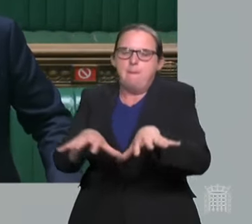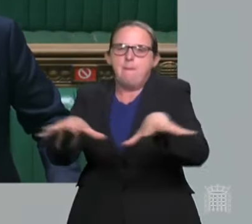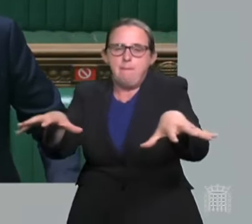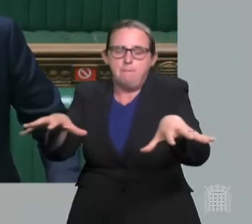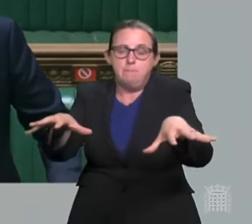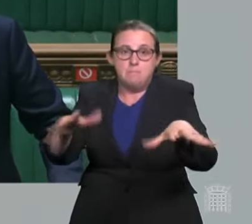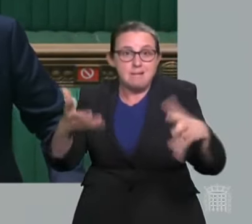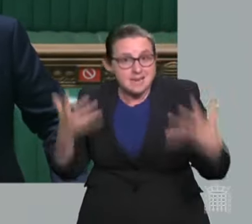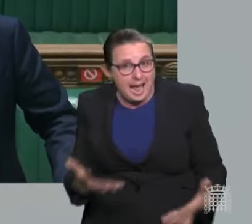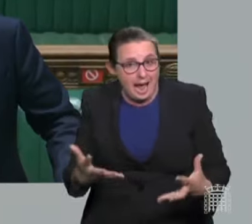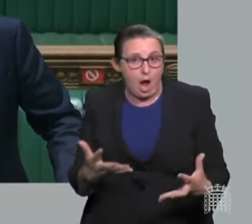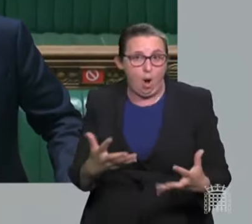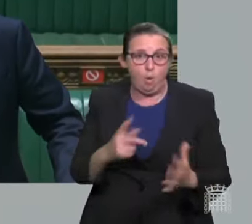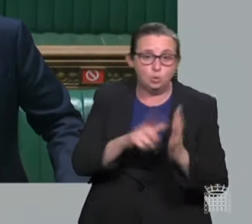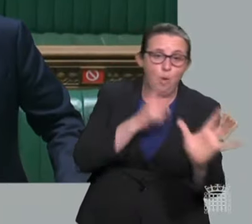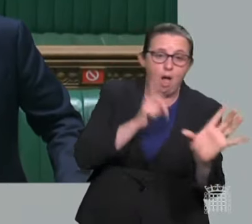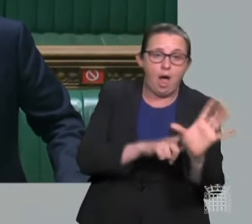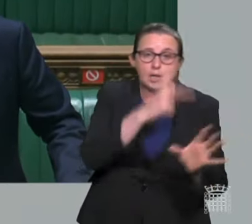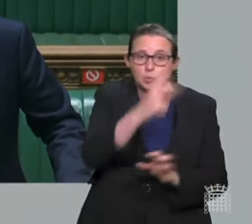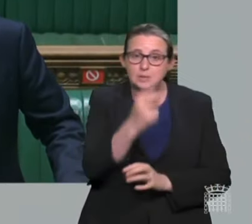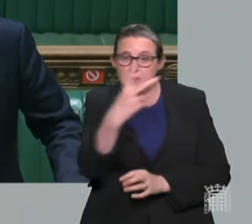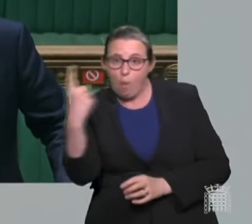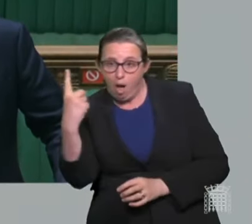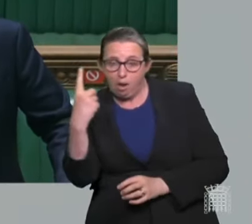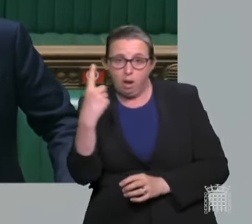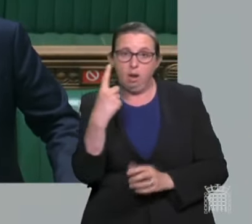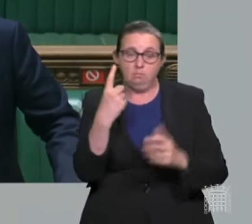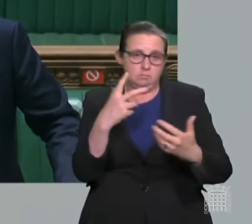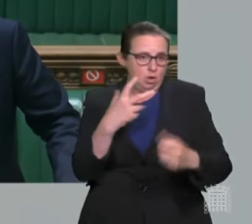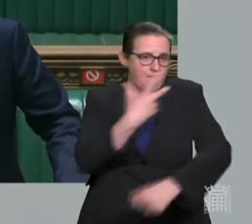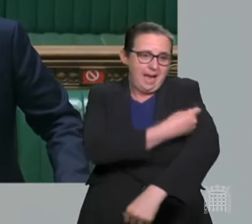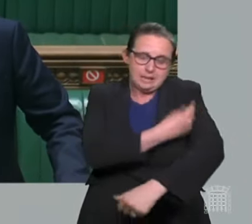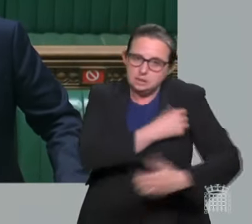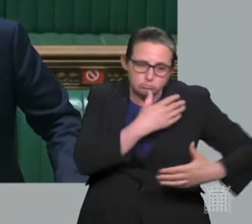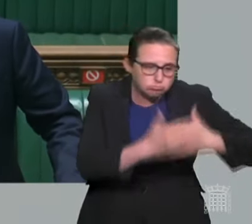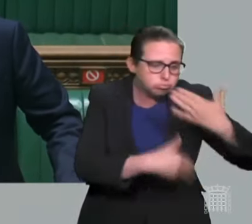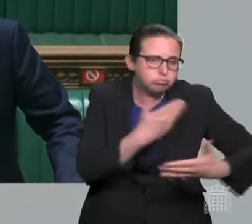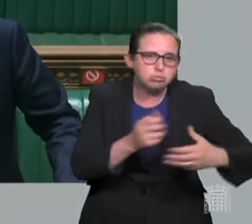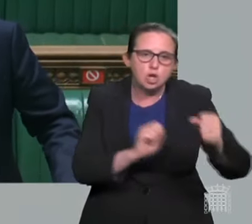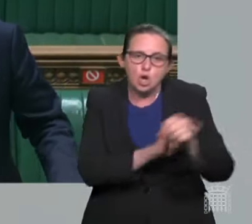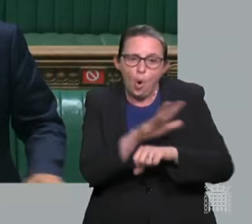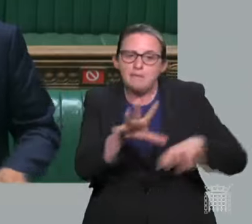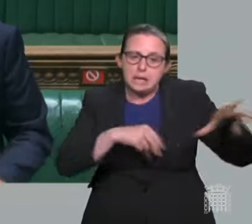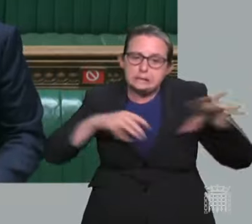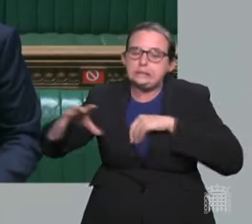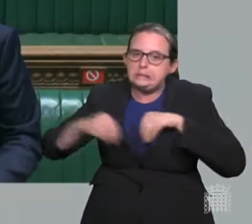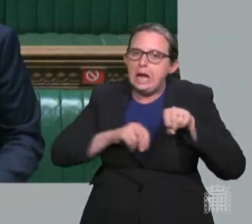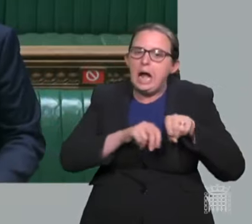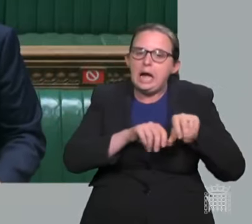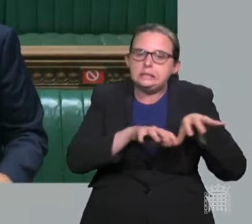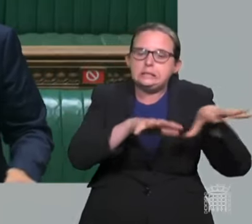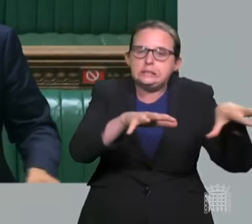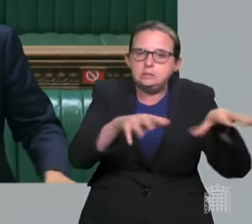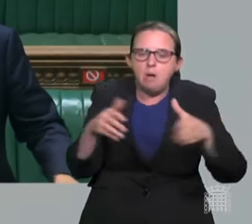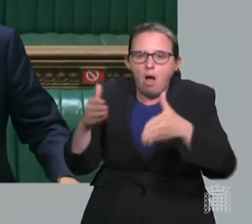what we expected, hospitalisations are increasing at a much lower rate and deaths are at just 1% of the